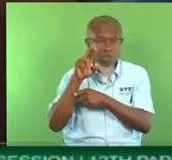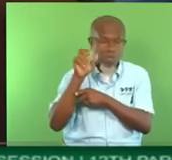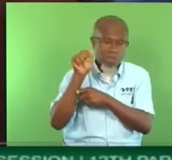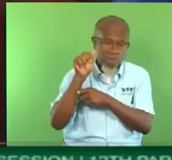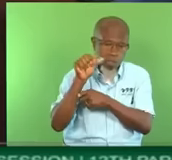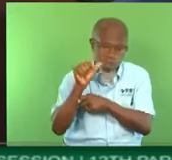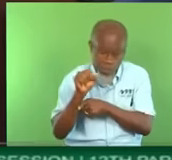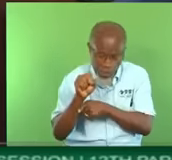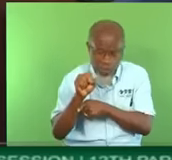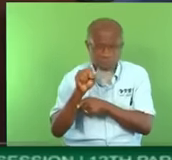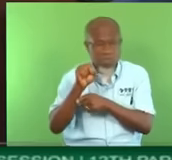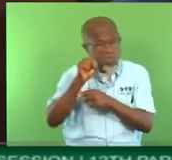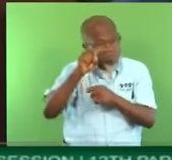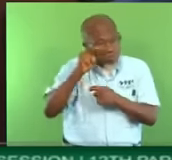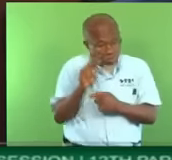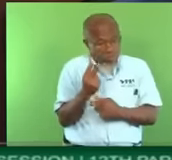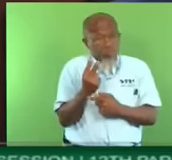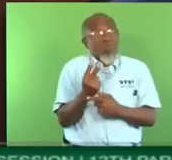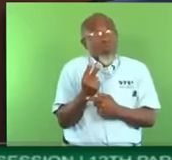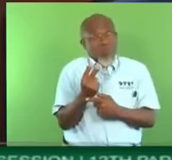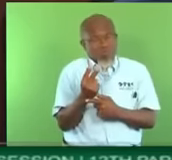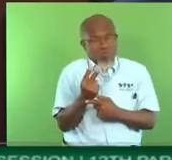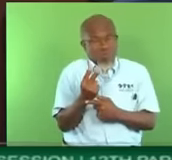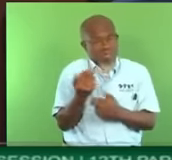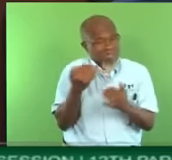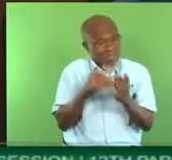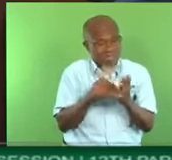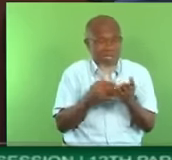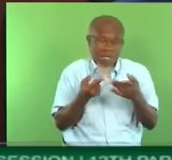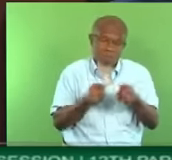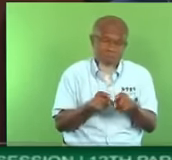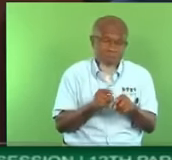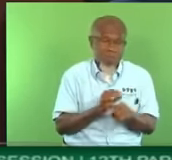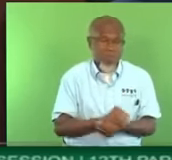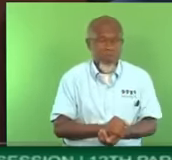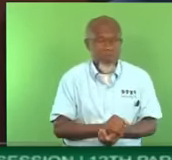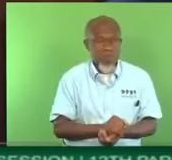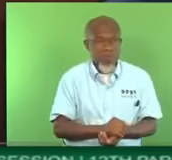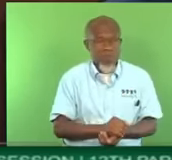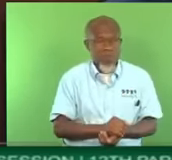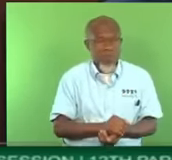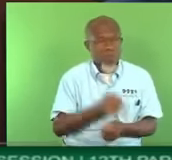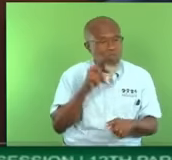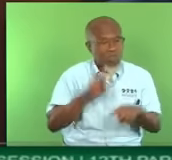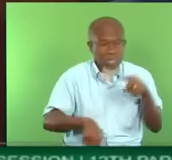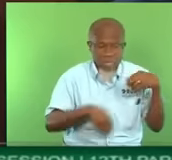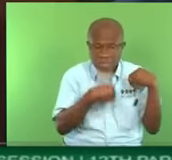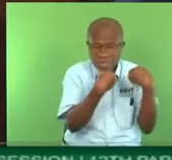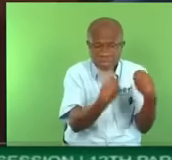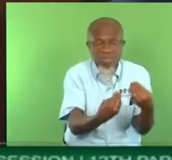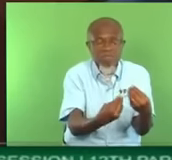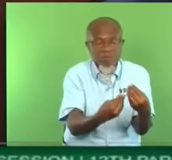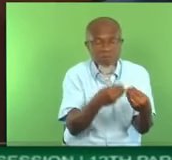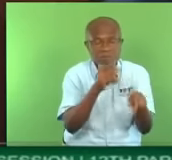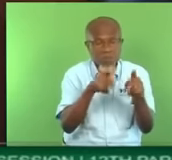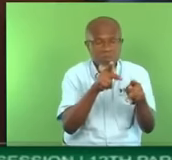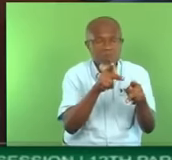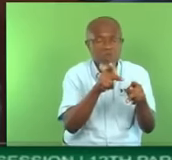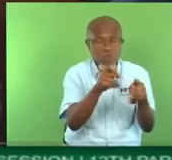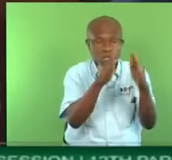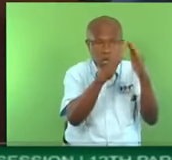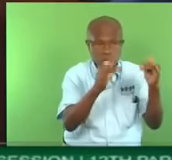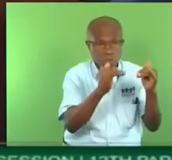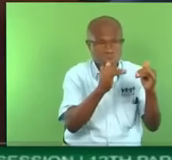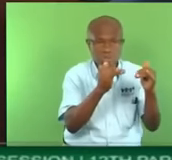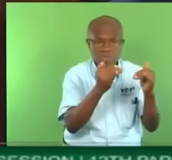was sat on the HDC board. Not at all. And, you know, you cannot give people those homes in these conditions with such